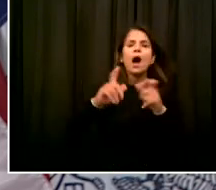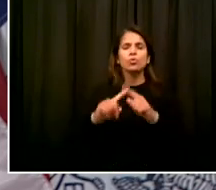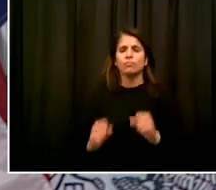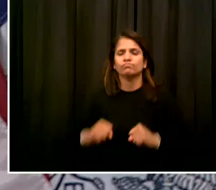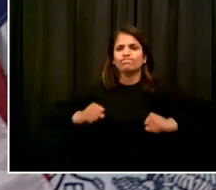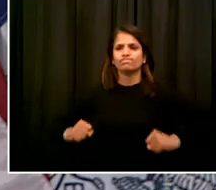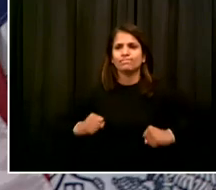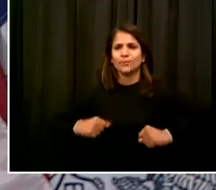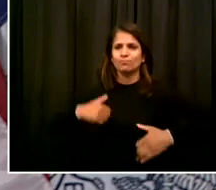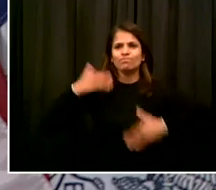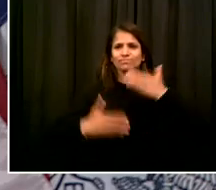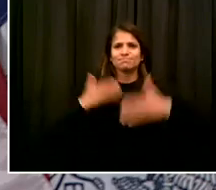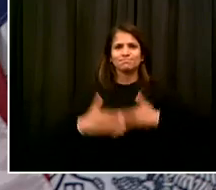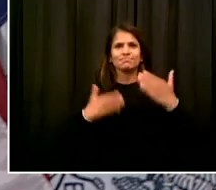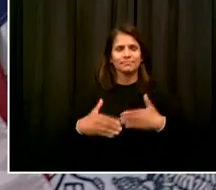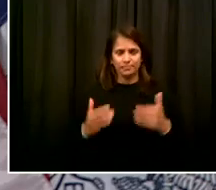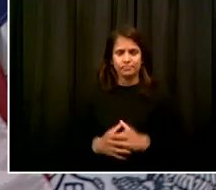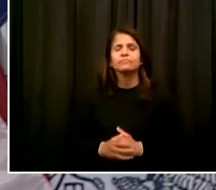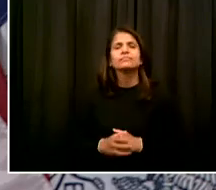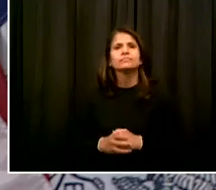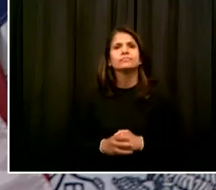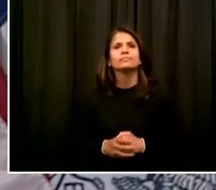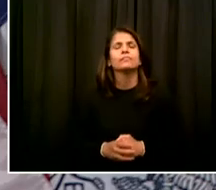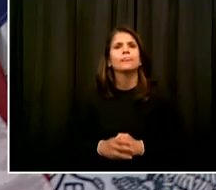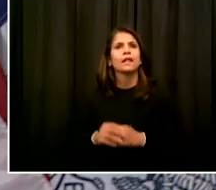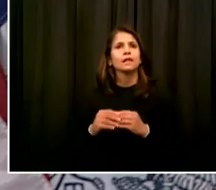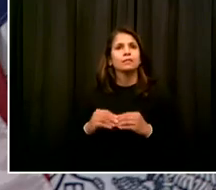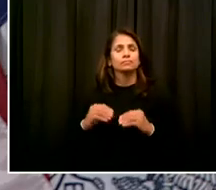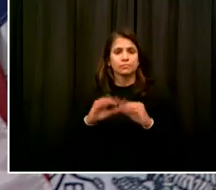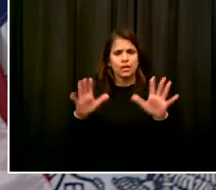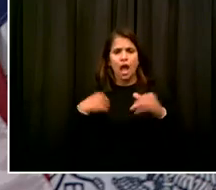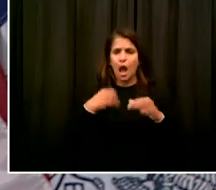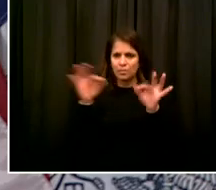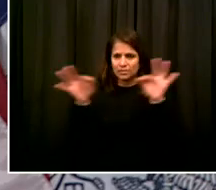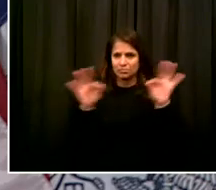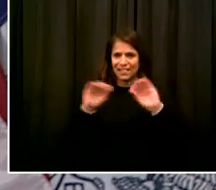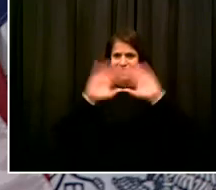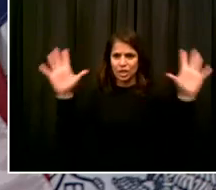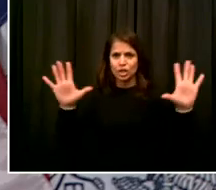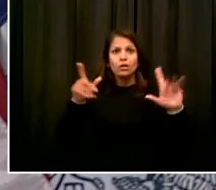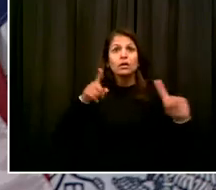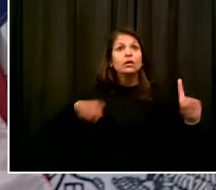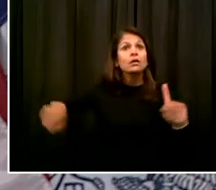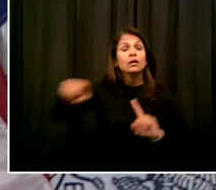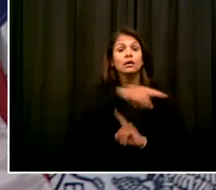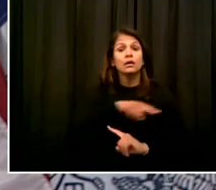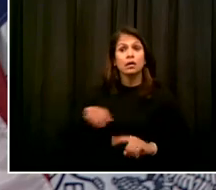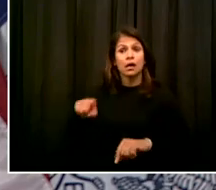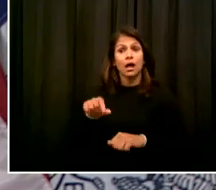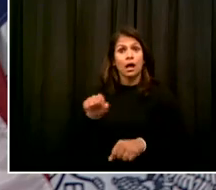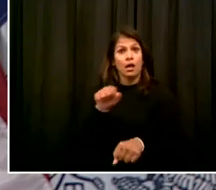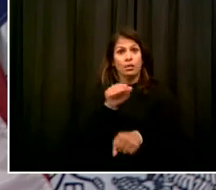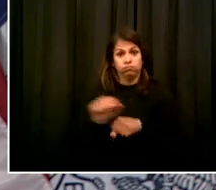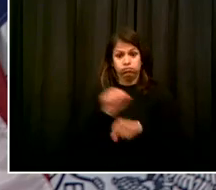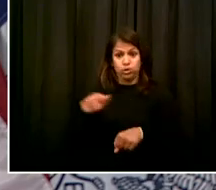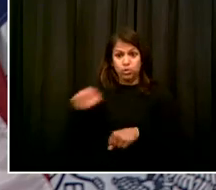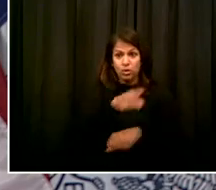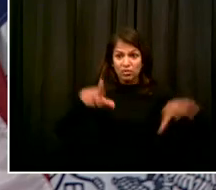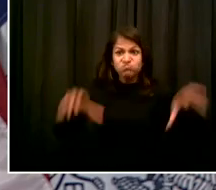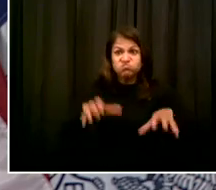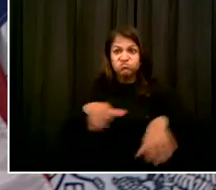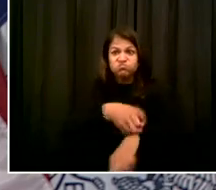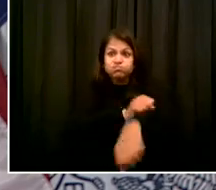clear about the fact that the work that's being done now to ensure that people who travel to this city